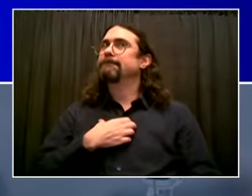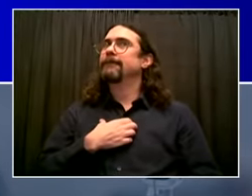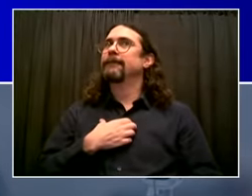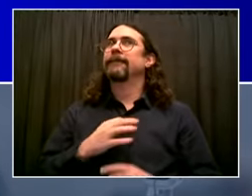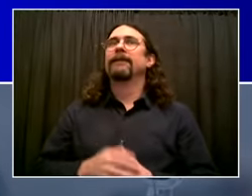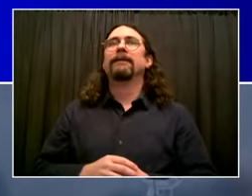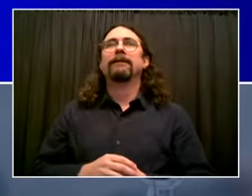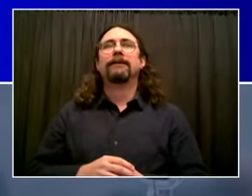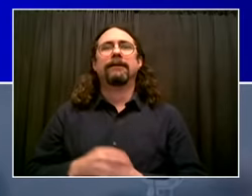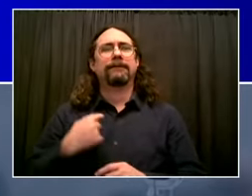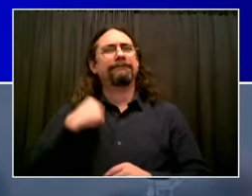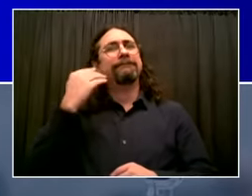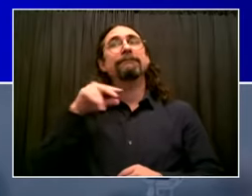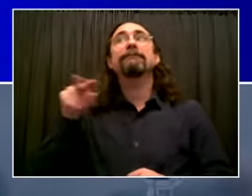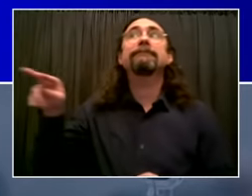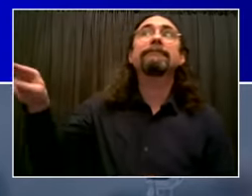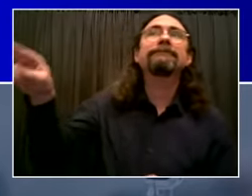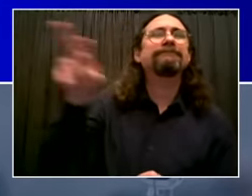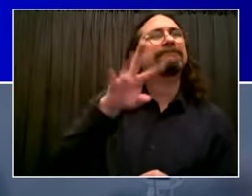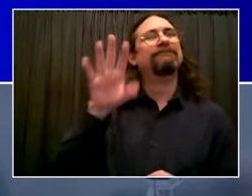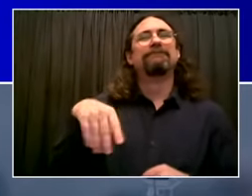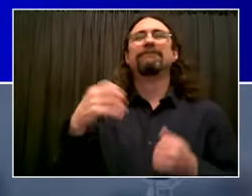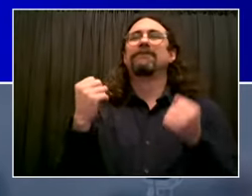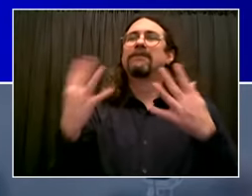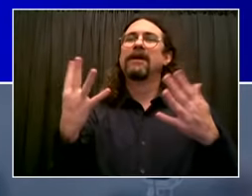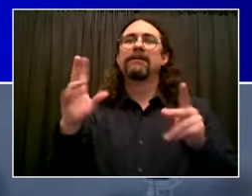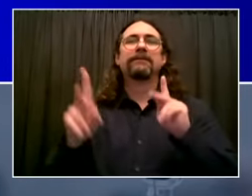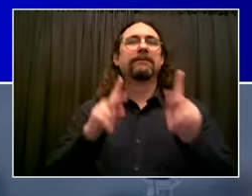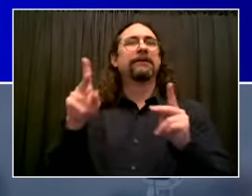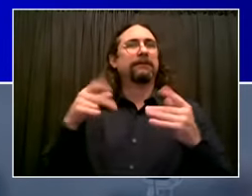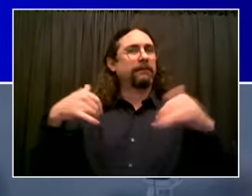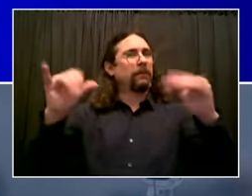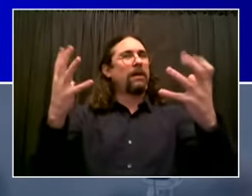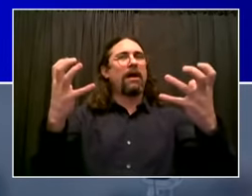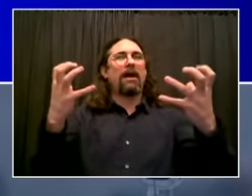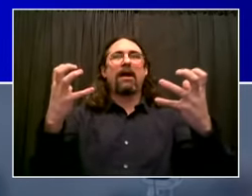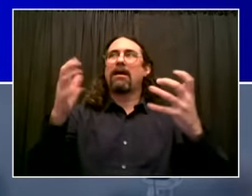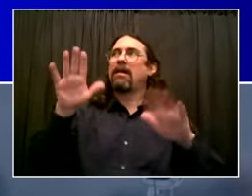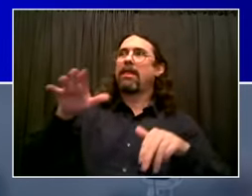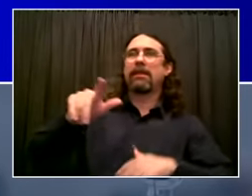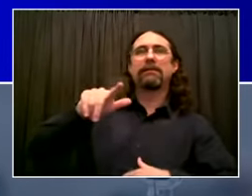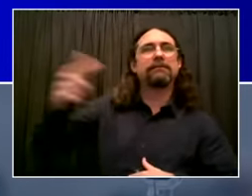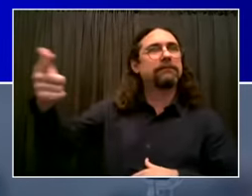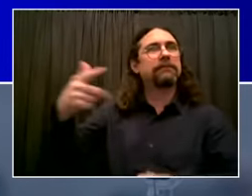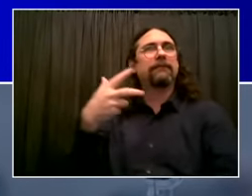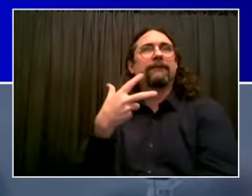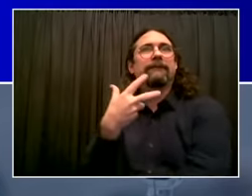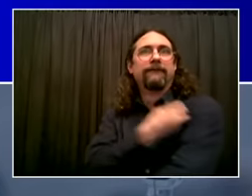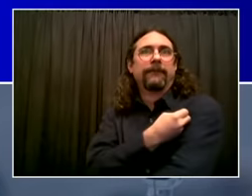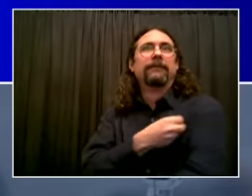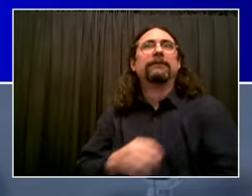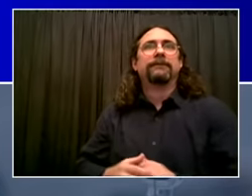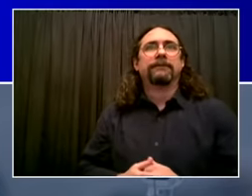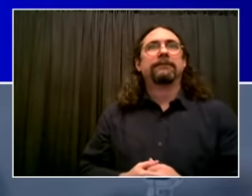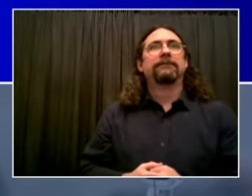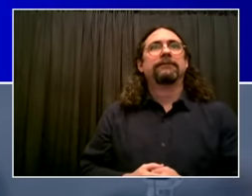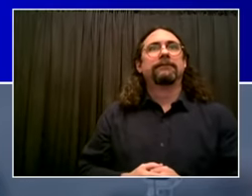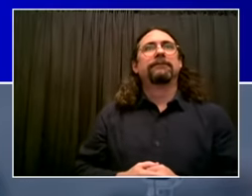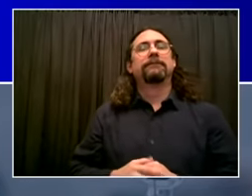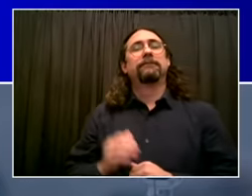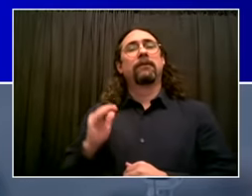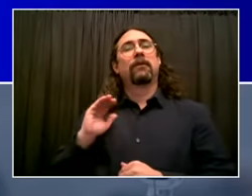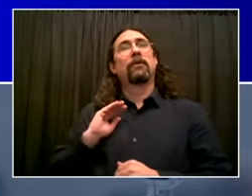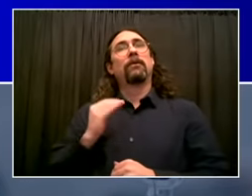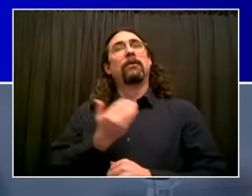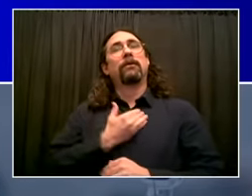to get it to them. 500,000 vaccinations per week. Yes, we can do that. We can do